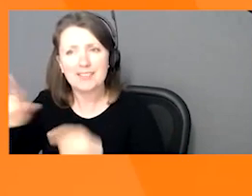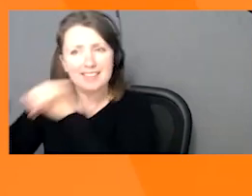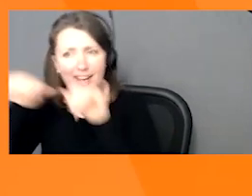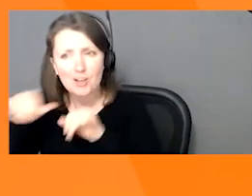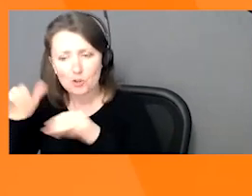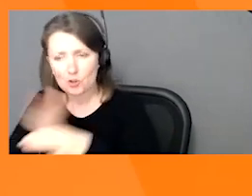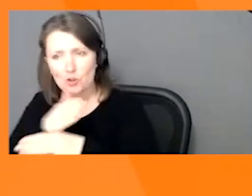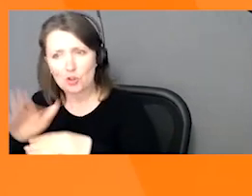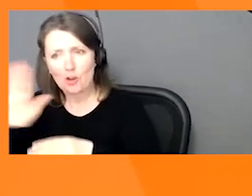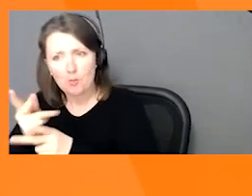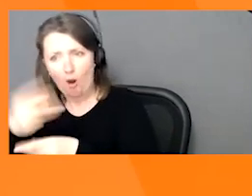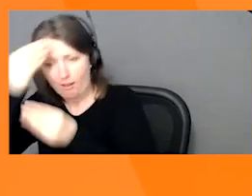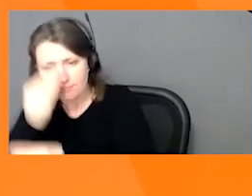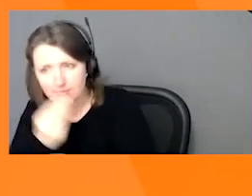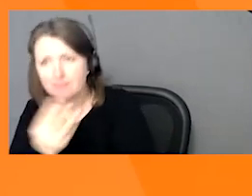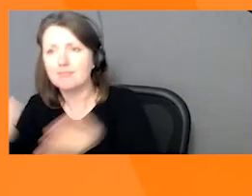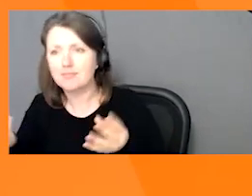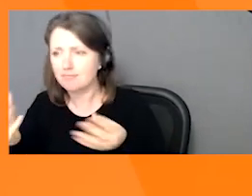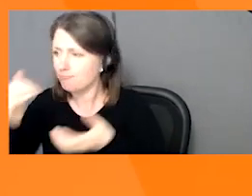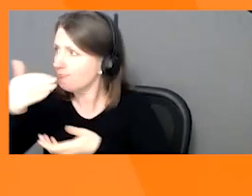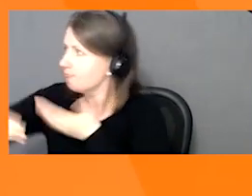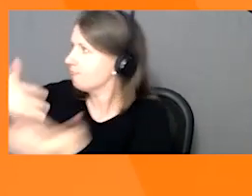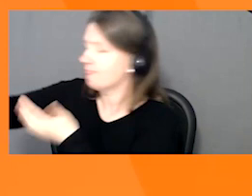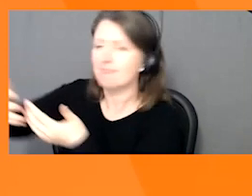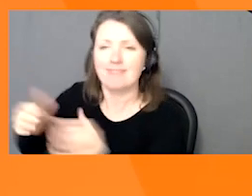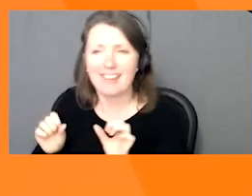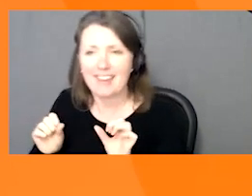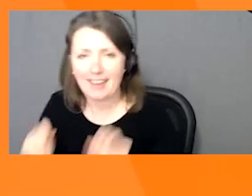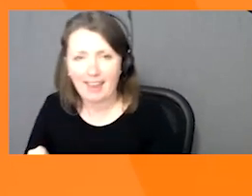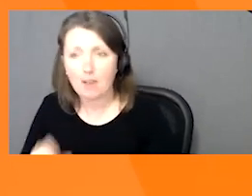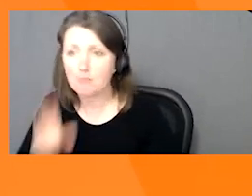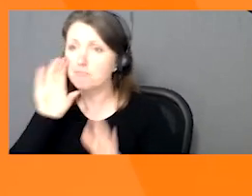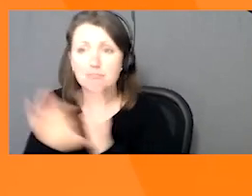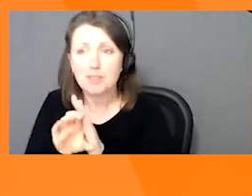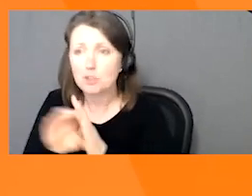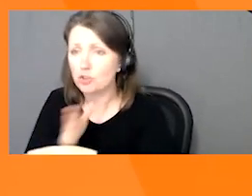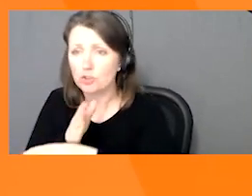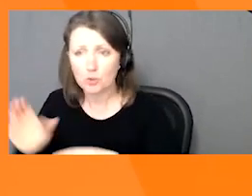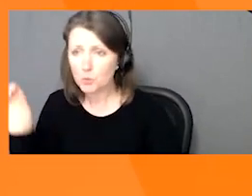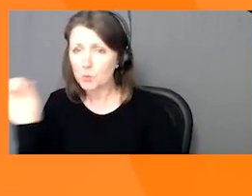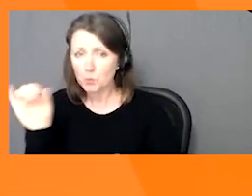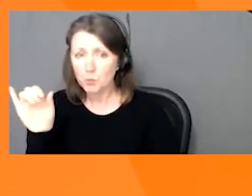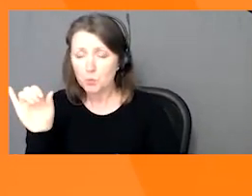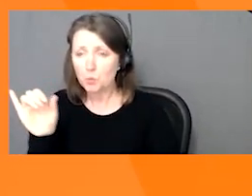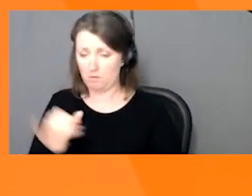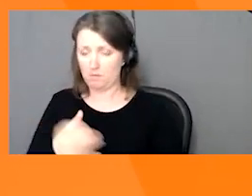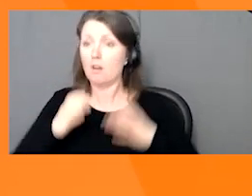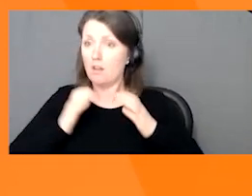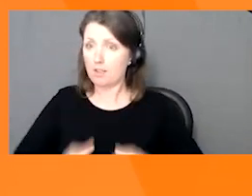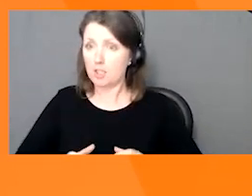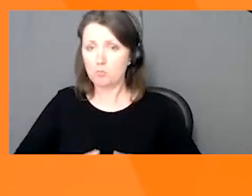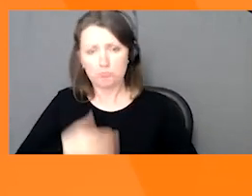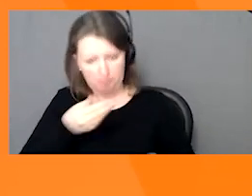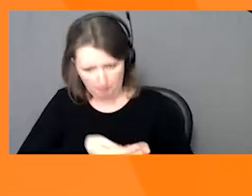share brand-certified product, marketing and nutritional information and images. This enhances consumers' safety and